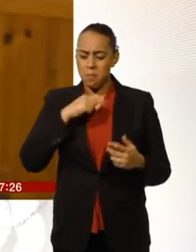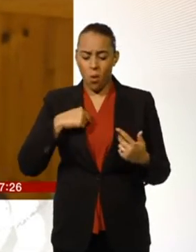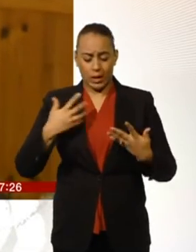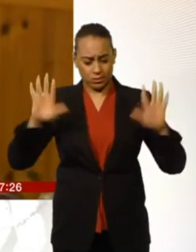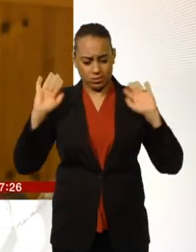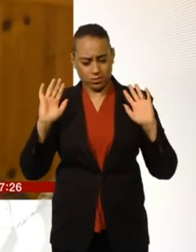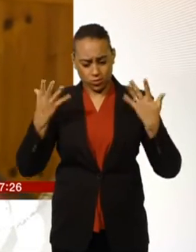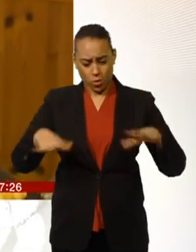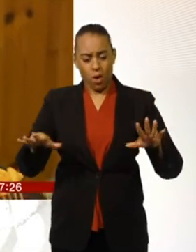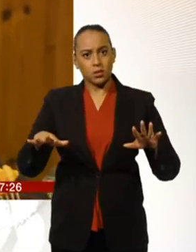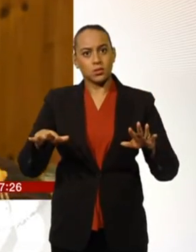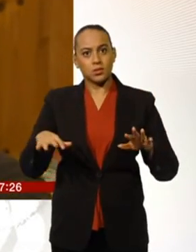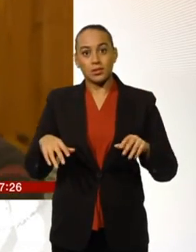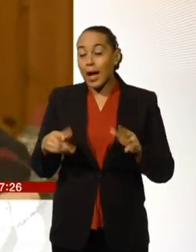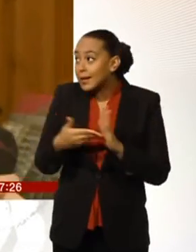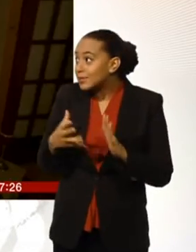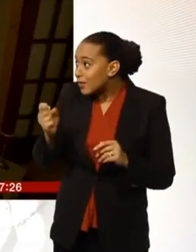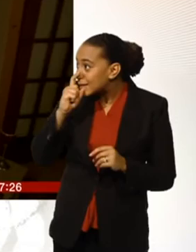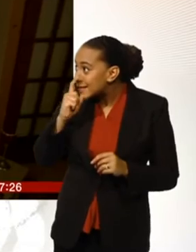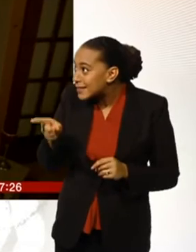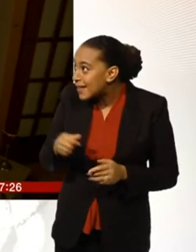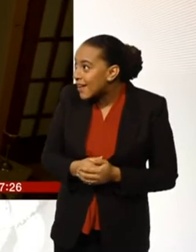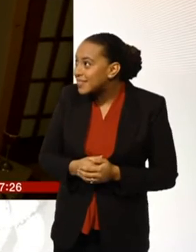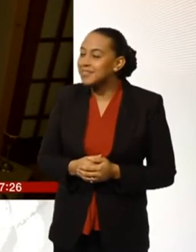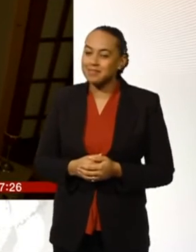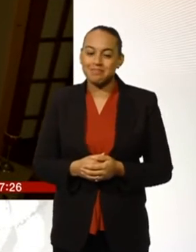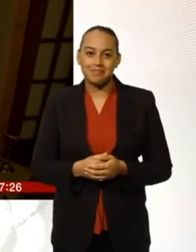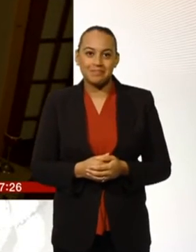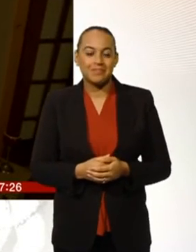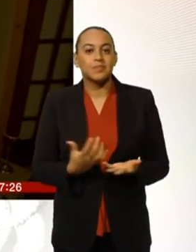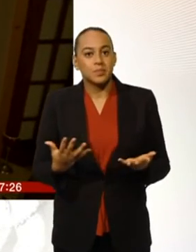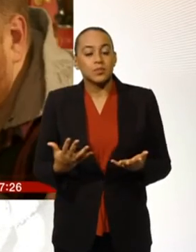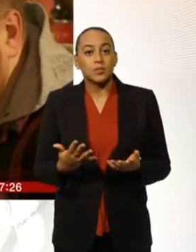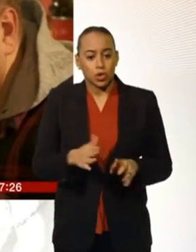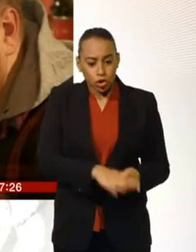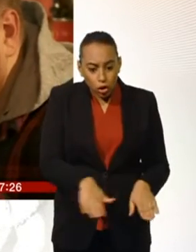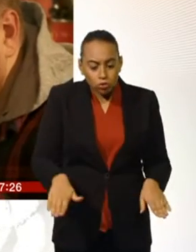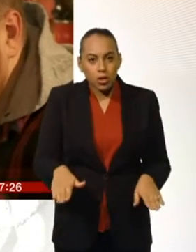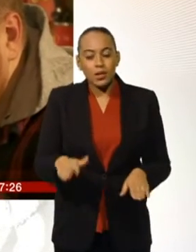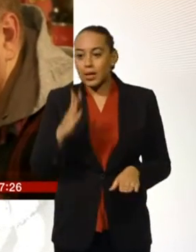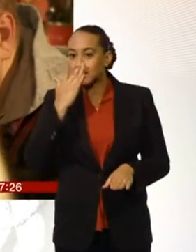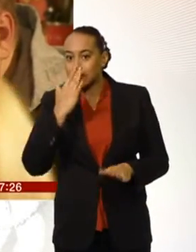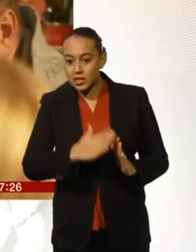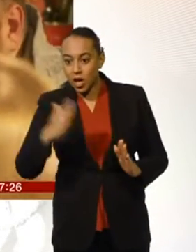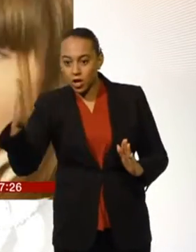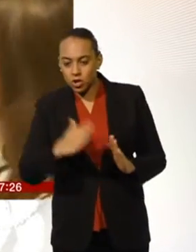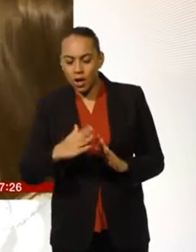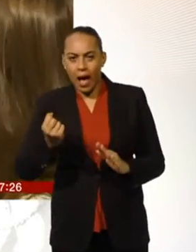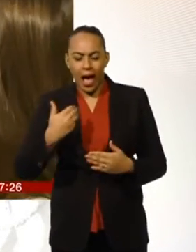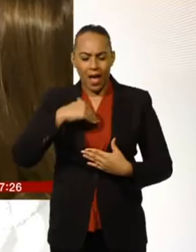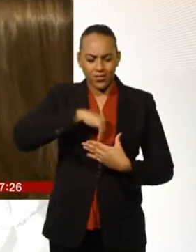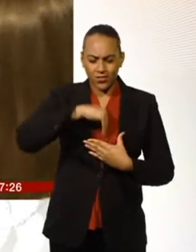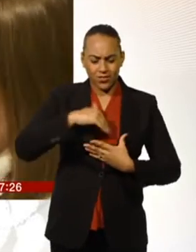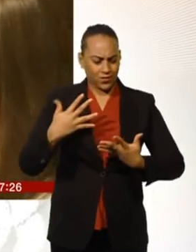And it's nice to have a sister. The number of children and adolescents being treated as transgender is increasing,